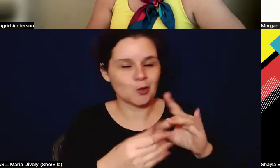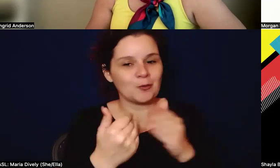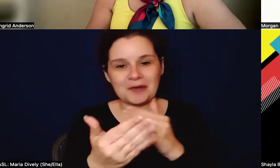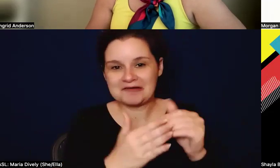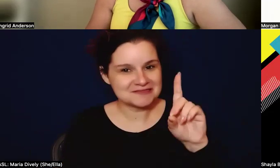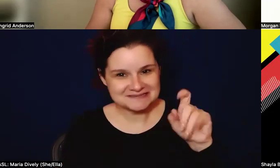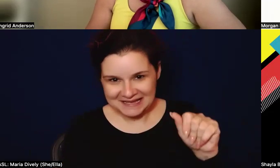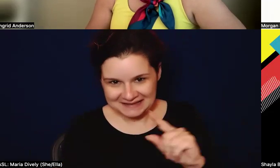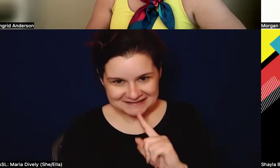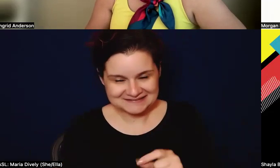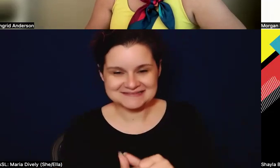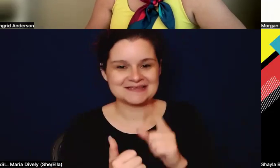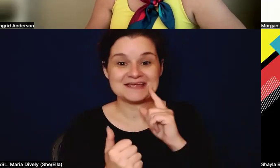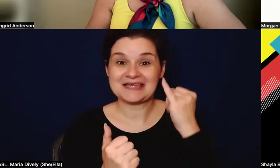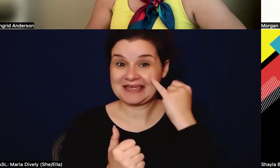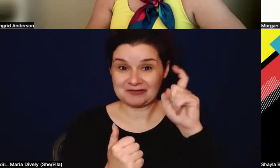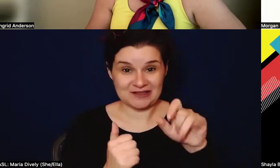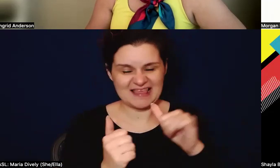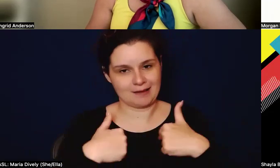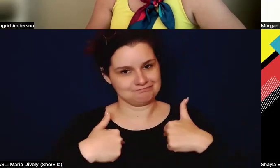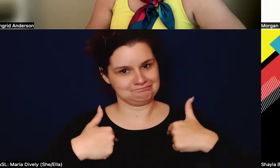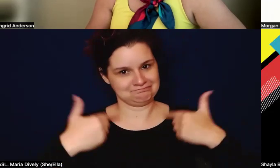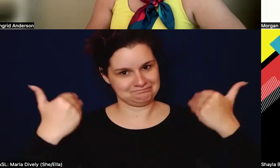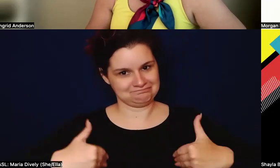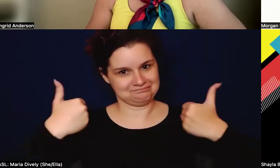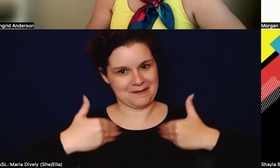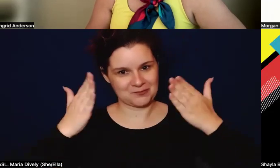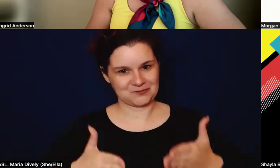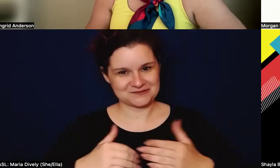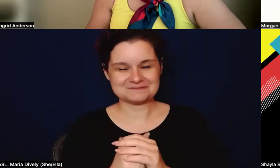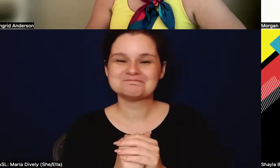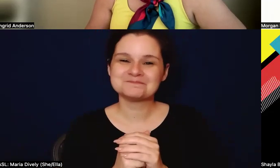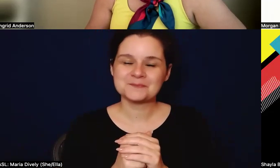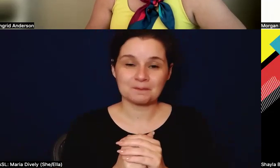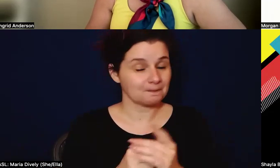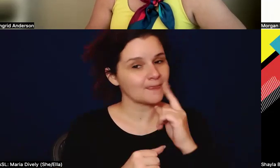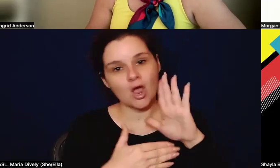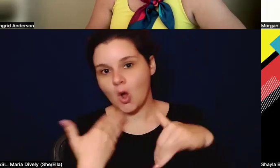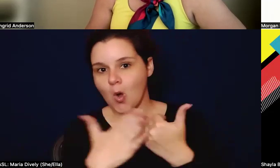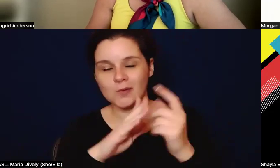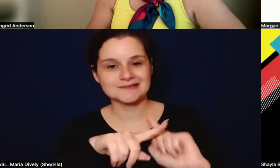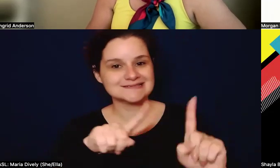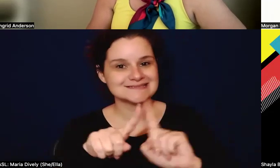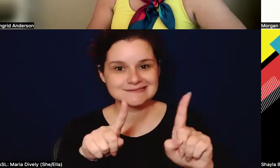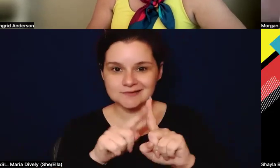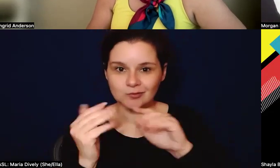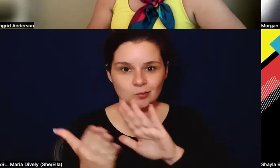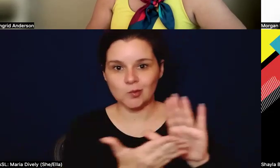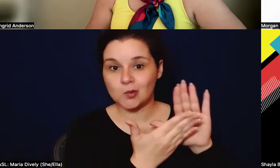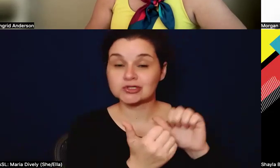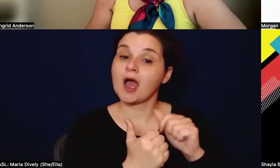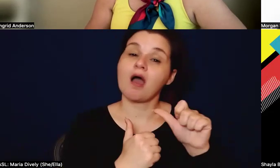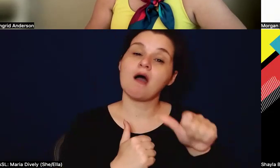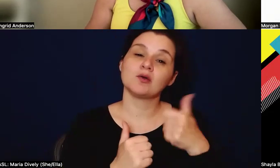the data point is. If you guys need that, I'm your person. Um, but you know, there's all these different ways. And another thing I was thinking